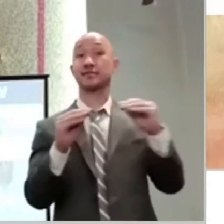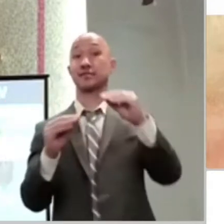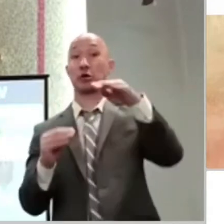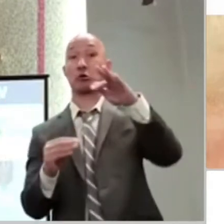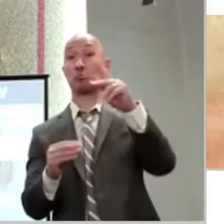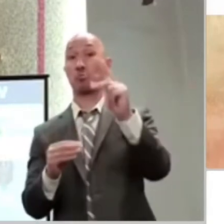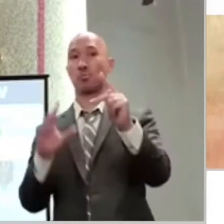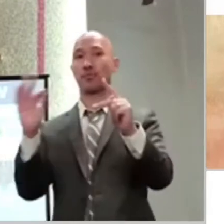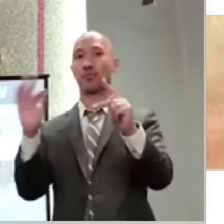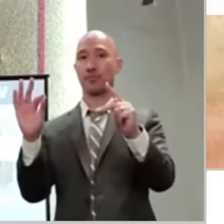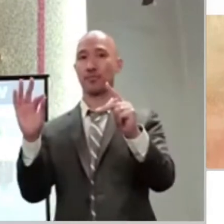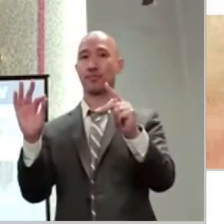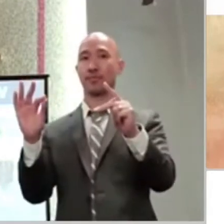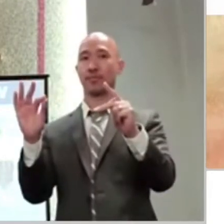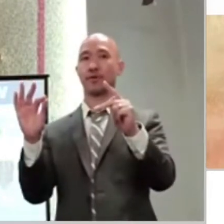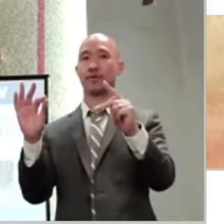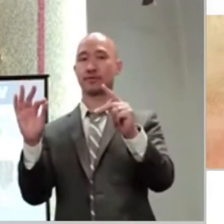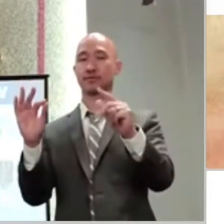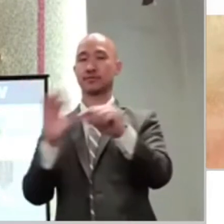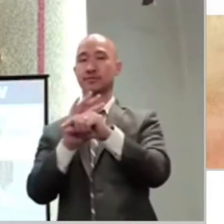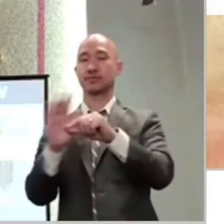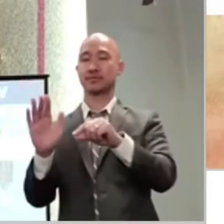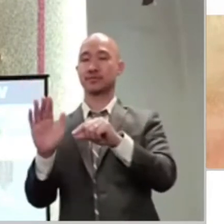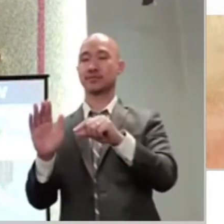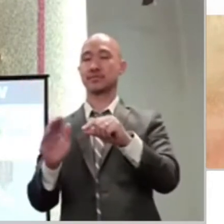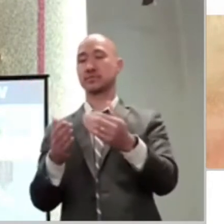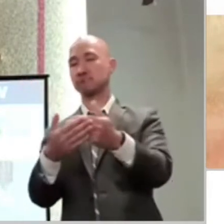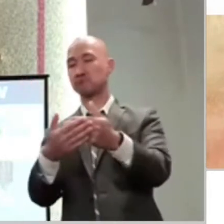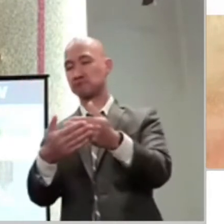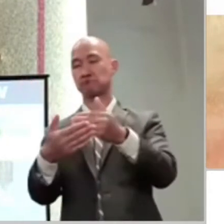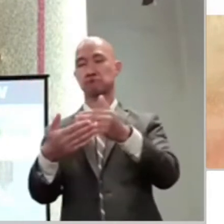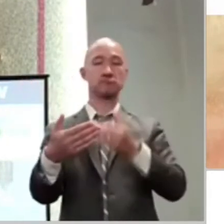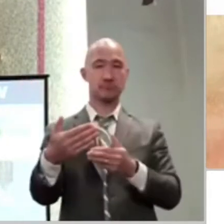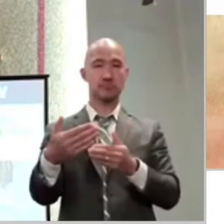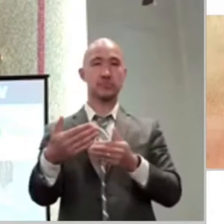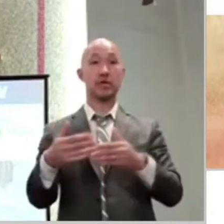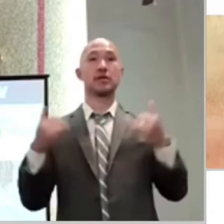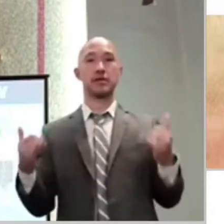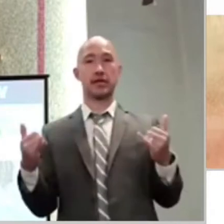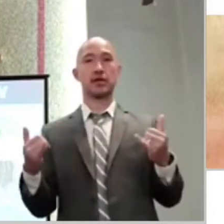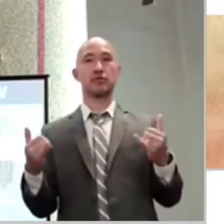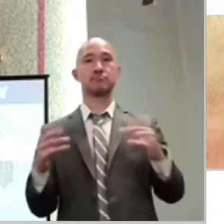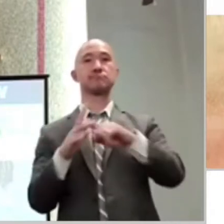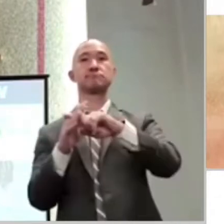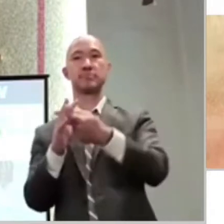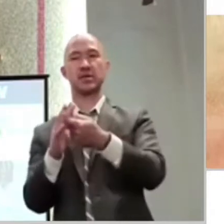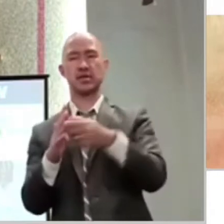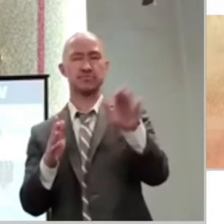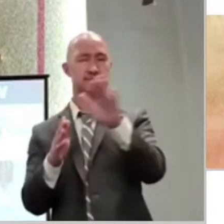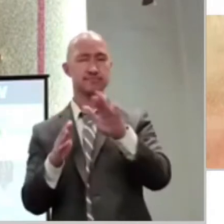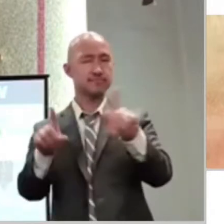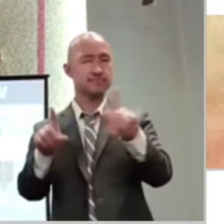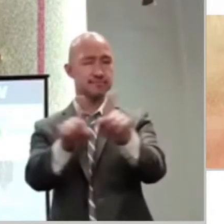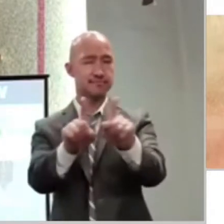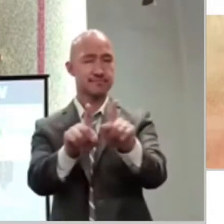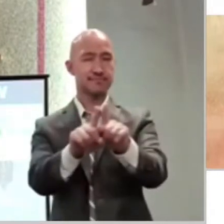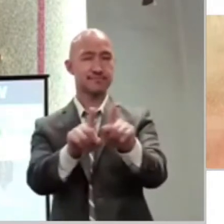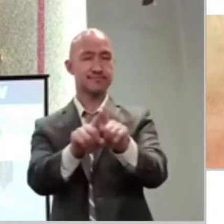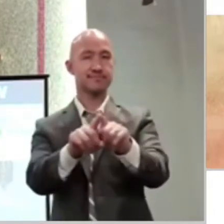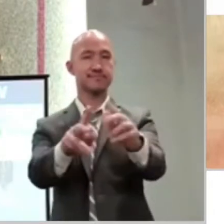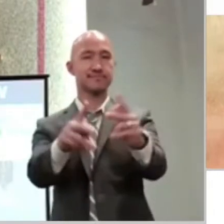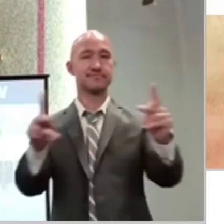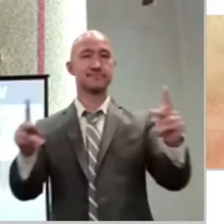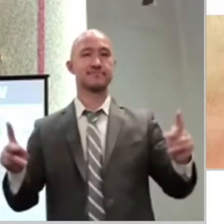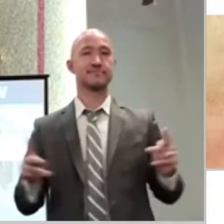They had a mountaintop experience. They were probably filled with a lot of interesting emotions after witnessing